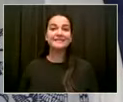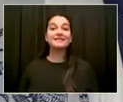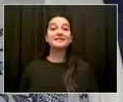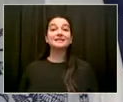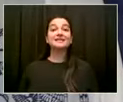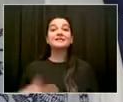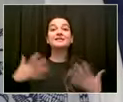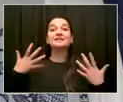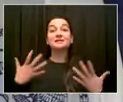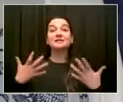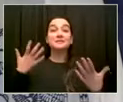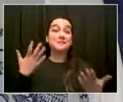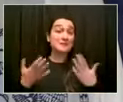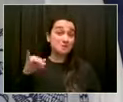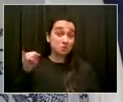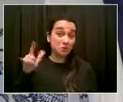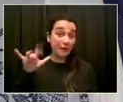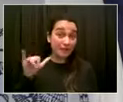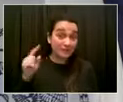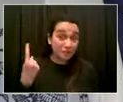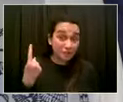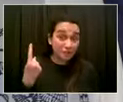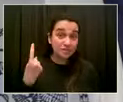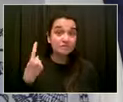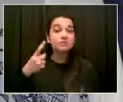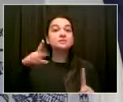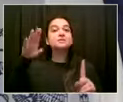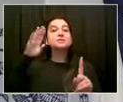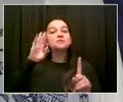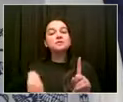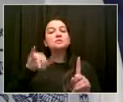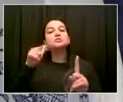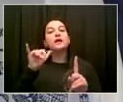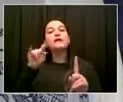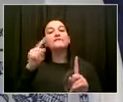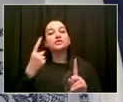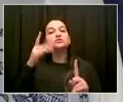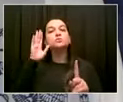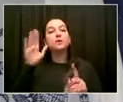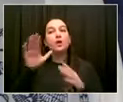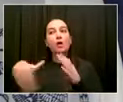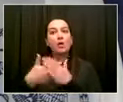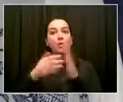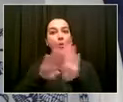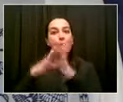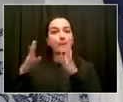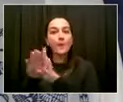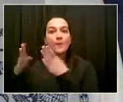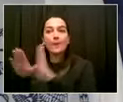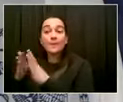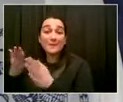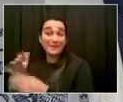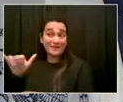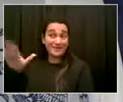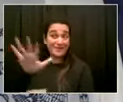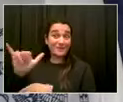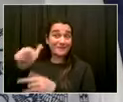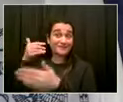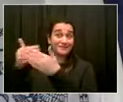expect a lot of things to be acted on by that time. Last question for today goes to Gersh from Streets Blog.